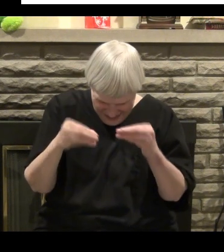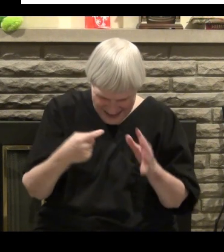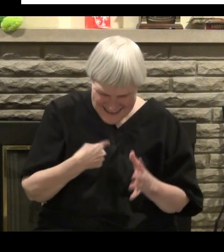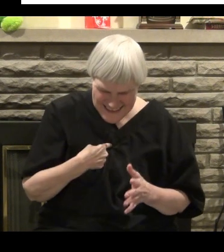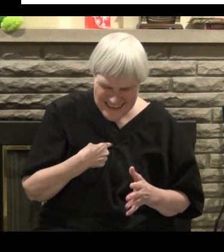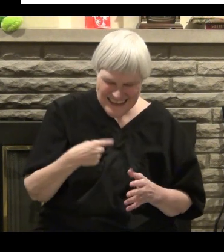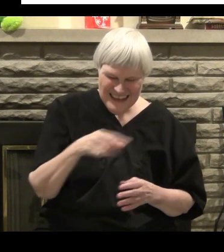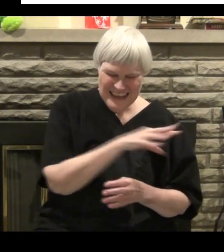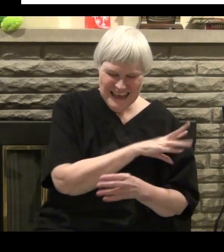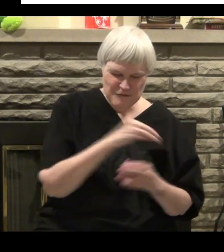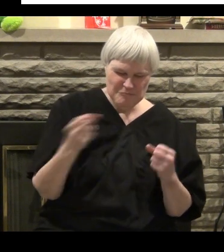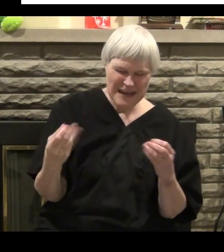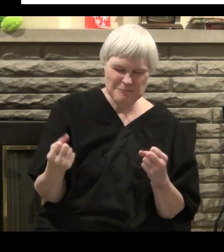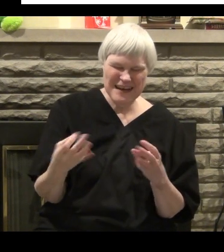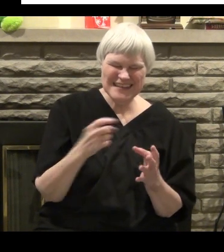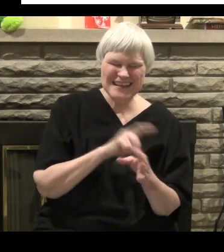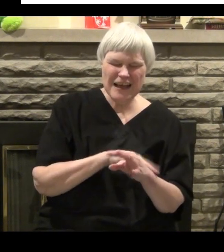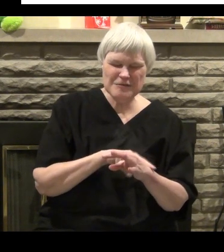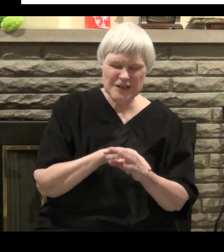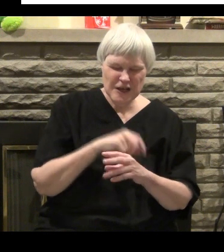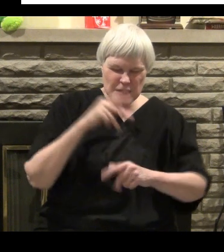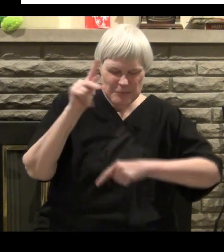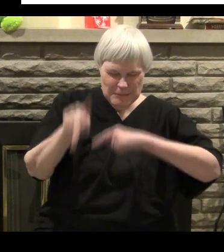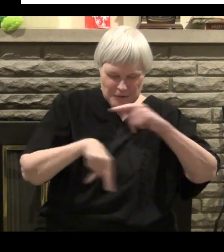That much I was being taught in the Catholic Church.